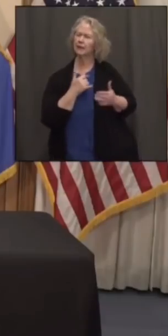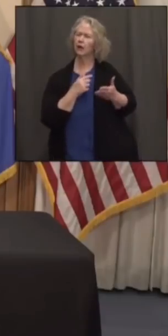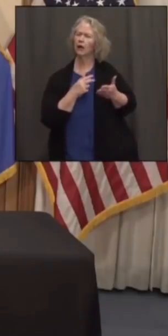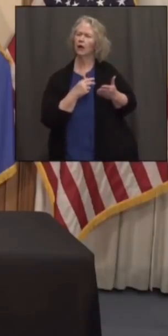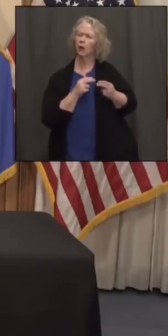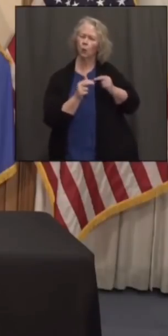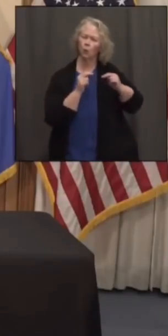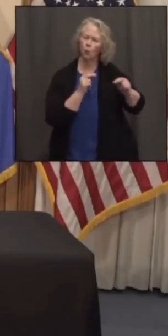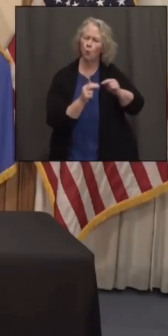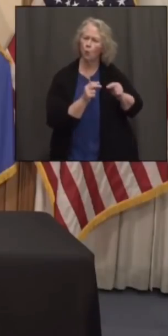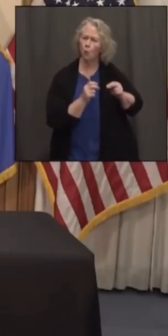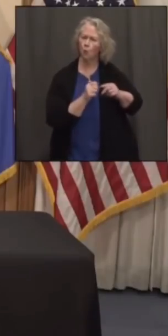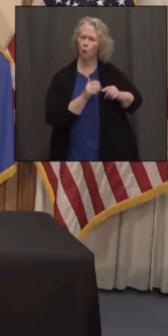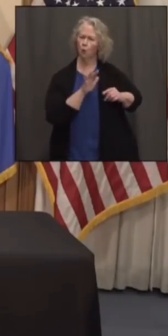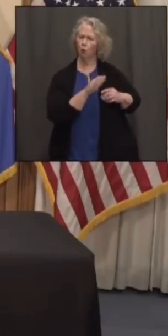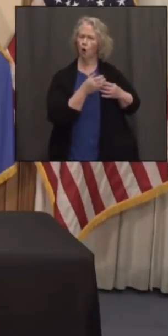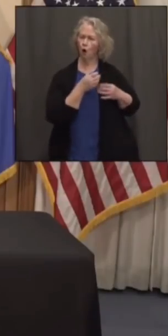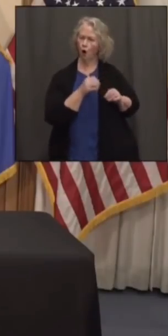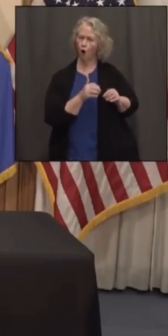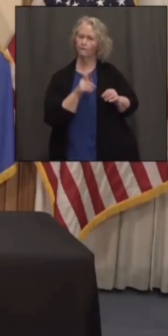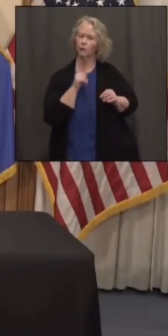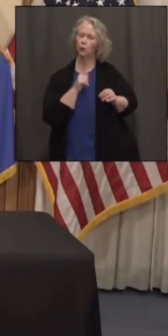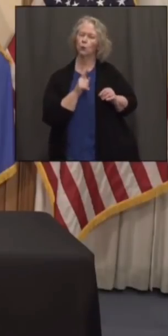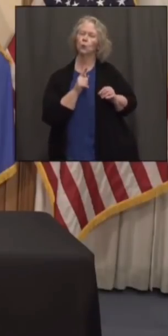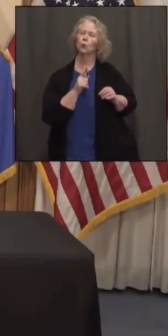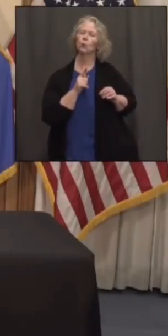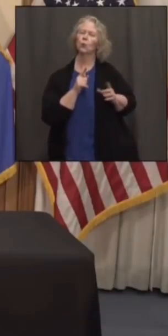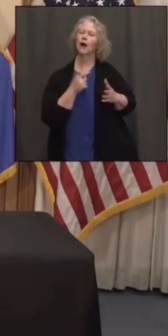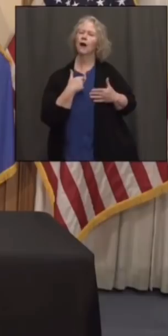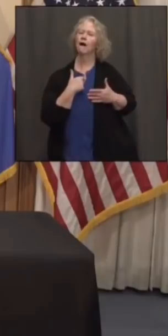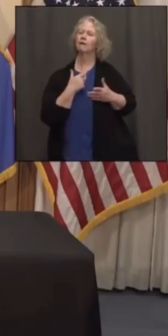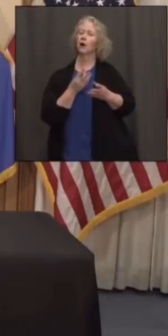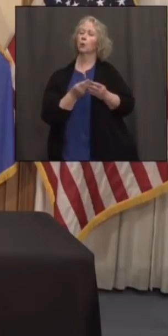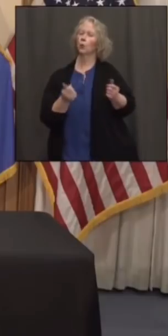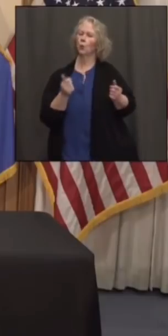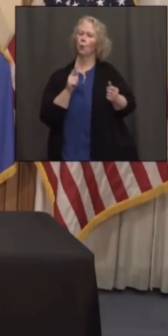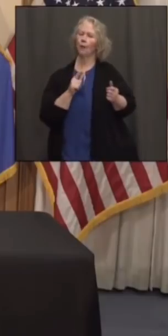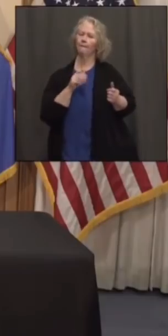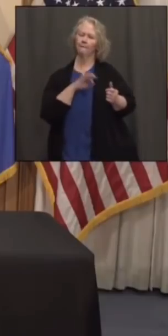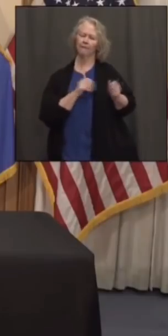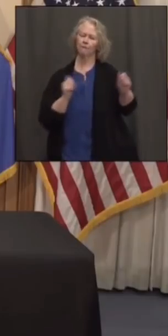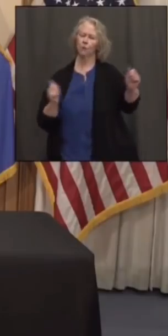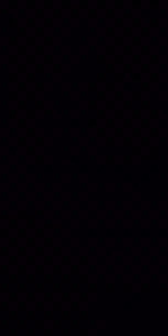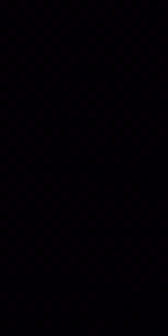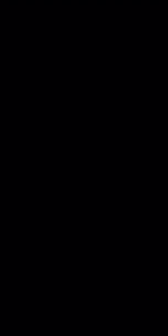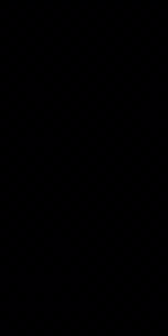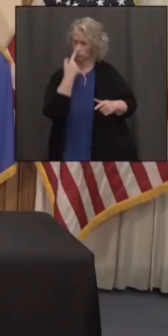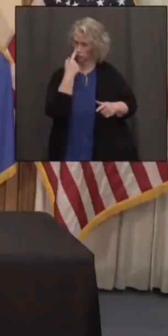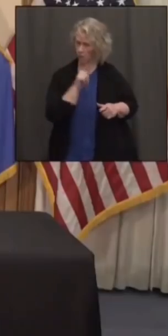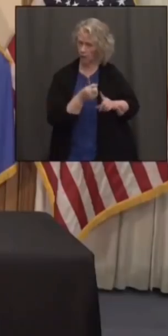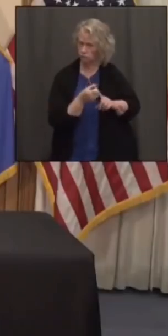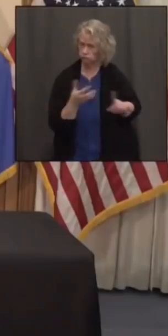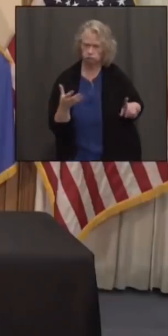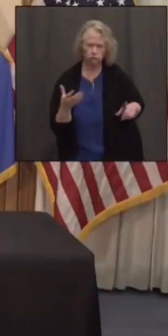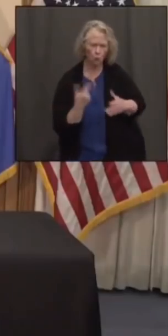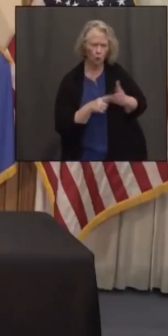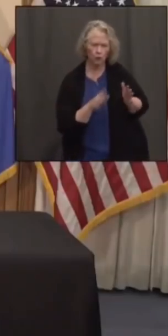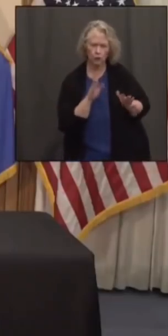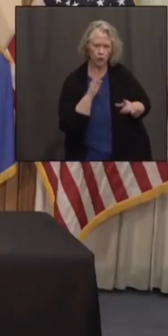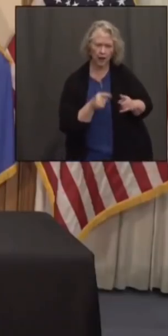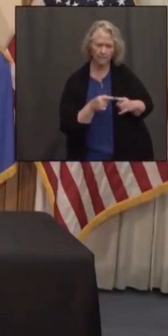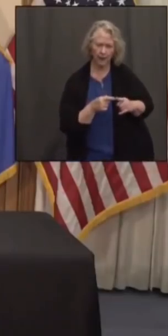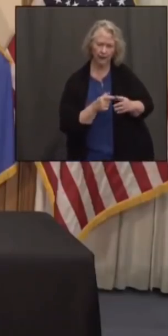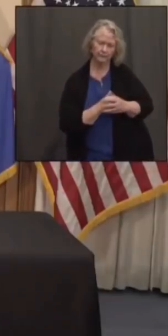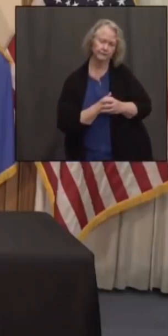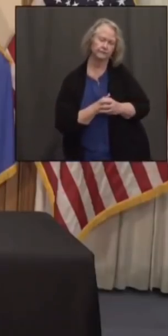office a, quote, solution that benefits all parties. Can you tell us a little bit more about what the solution might be with Sport